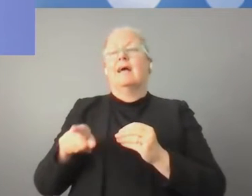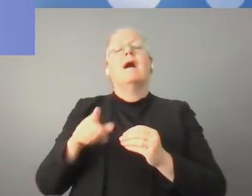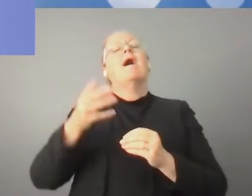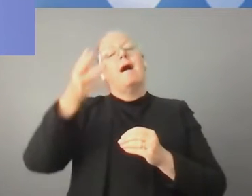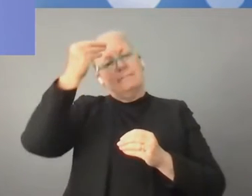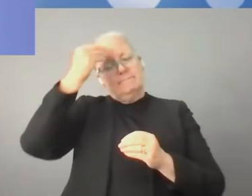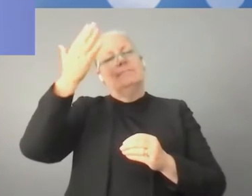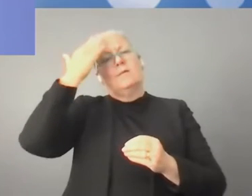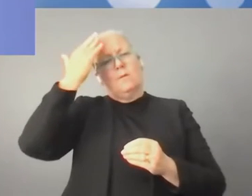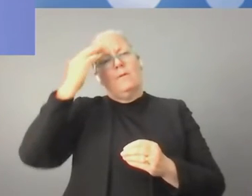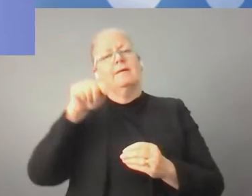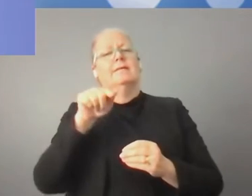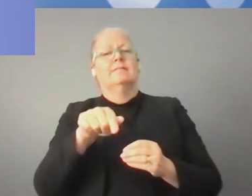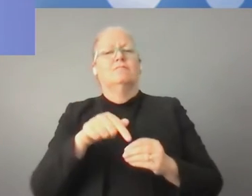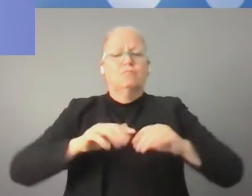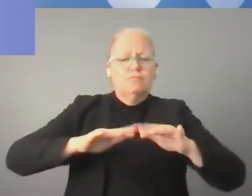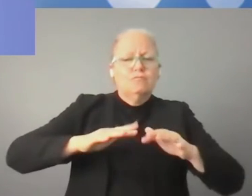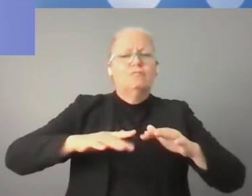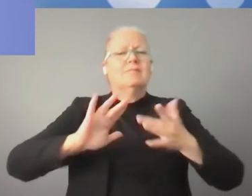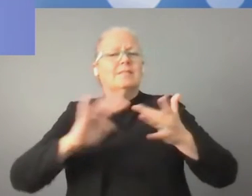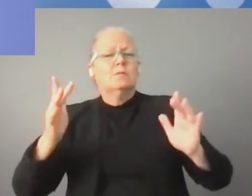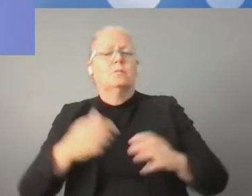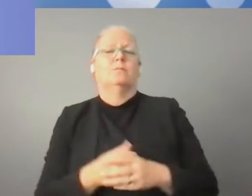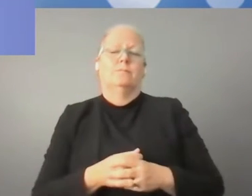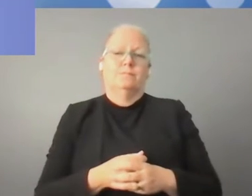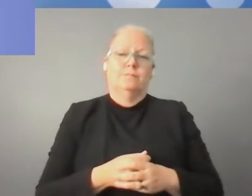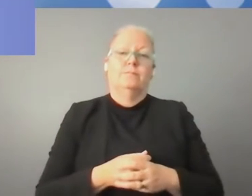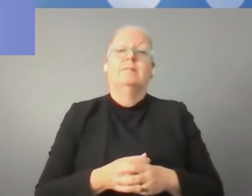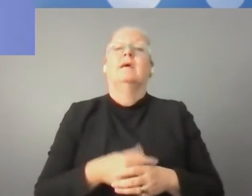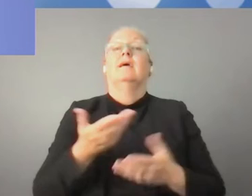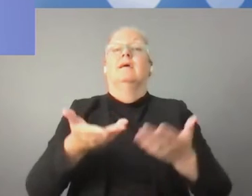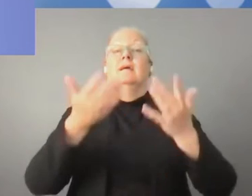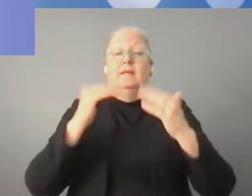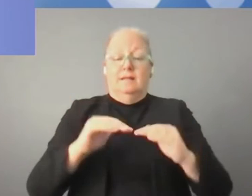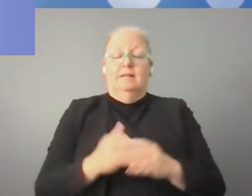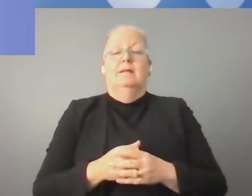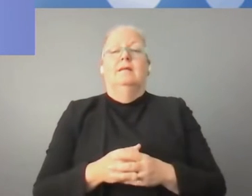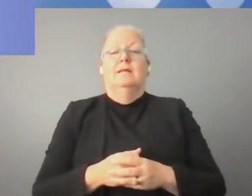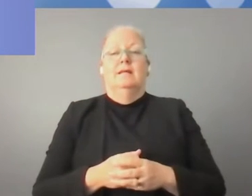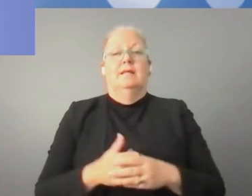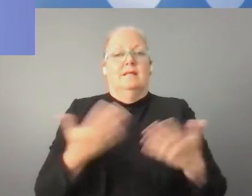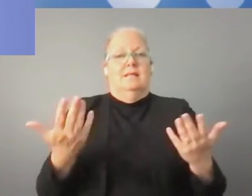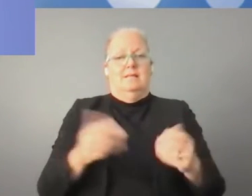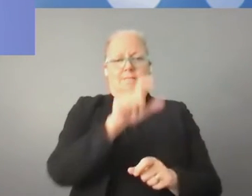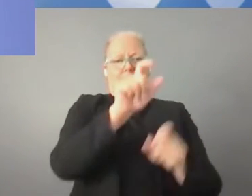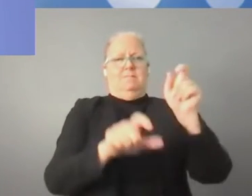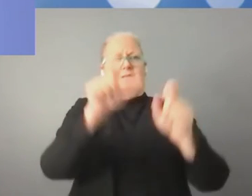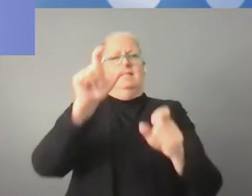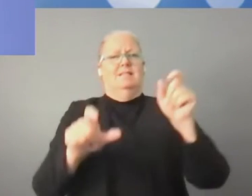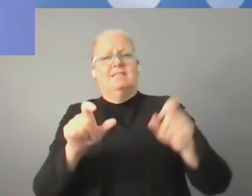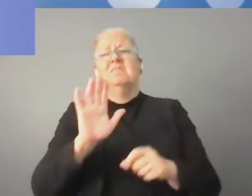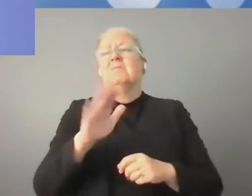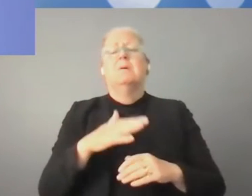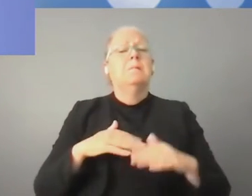challenge number three, human capital. It's about skills, such as basic skills. We need to